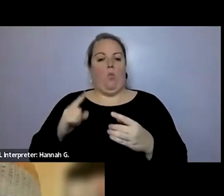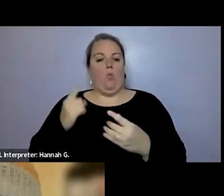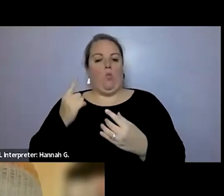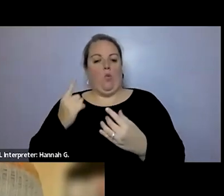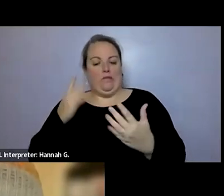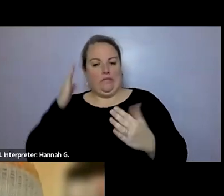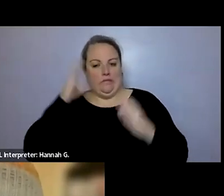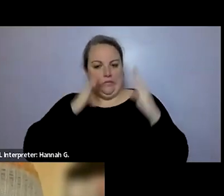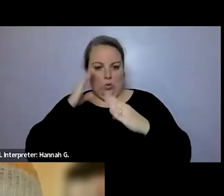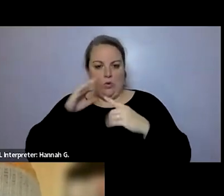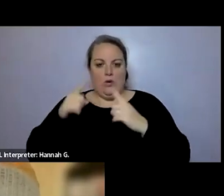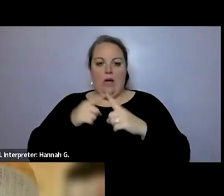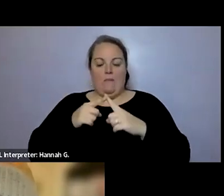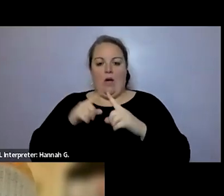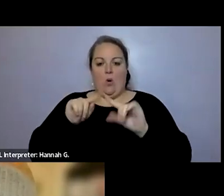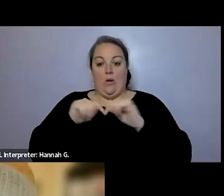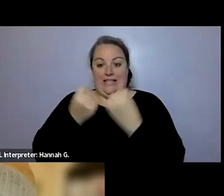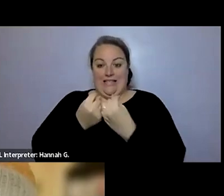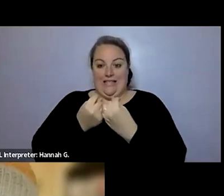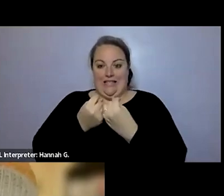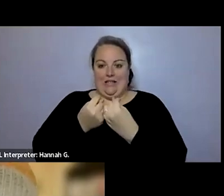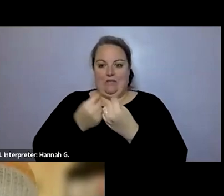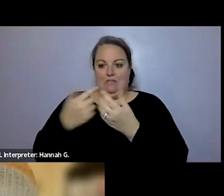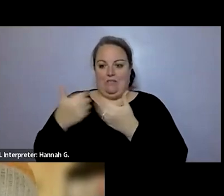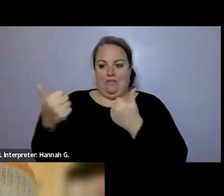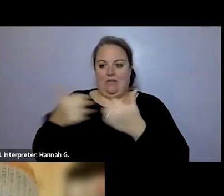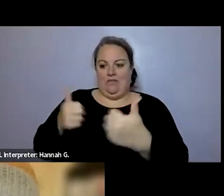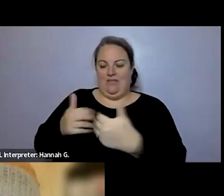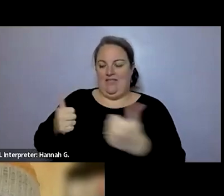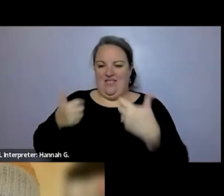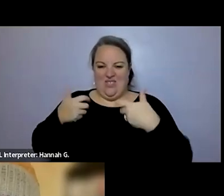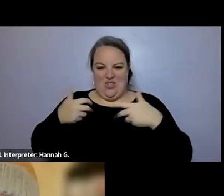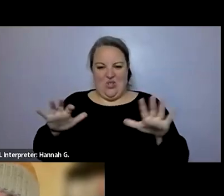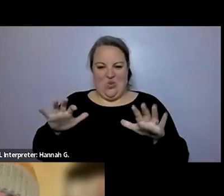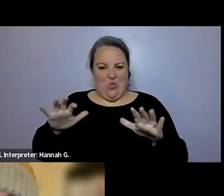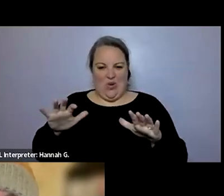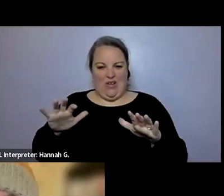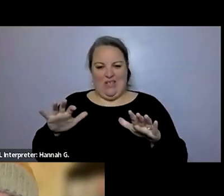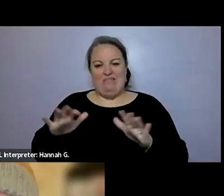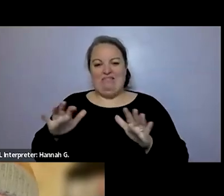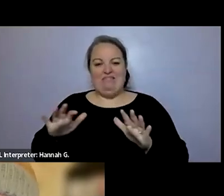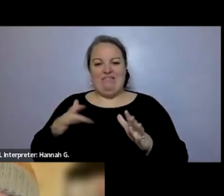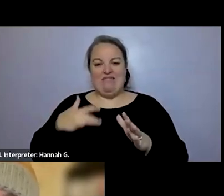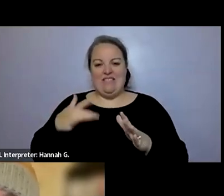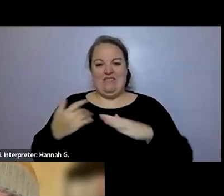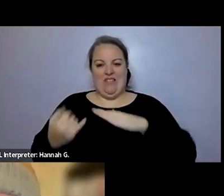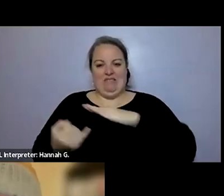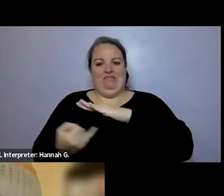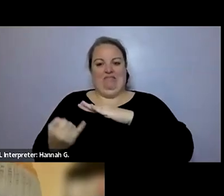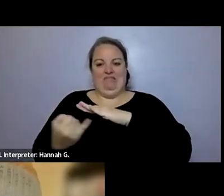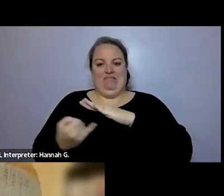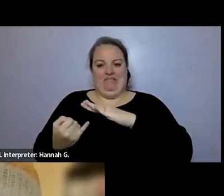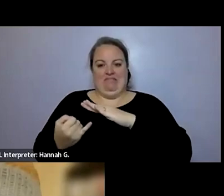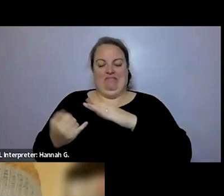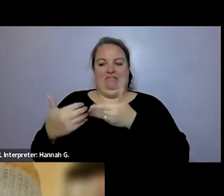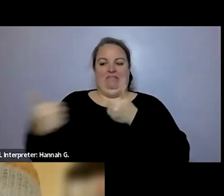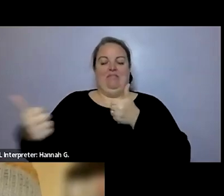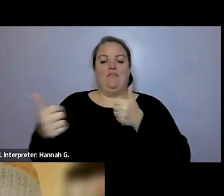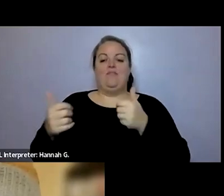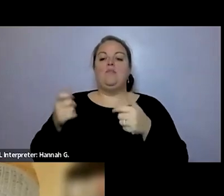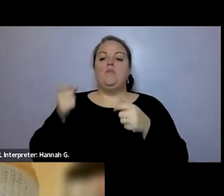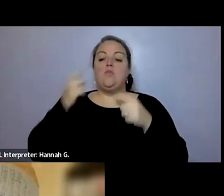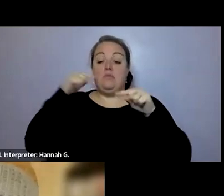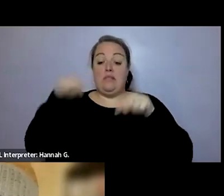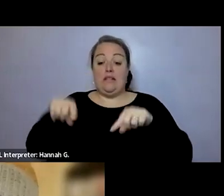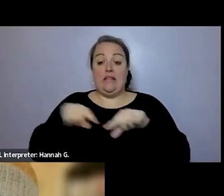where you have a peer on the team and you want to make sure that they're not feeling tokenized in their experience um so i feel like setting the tone for the tone